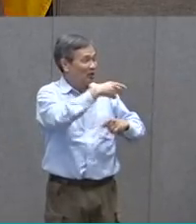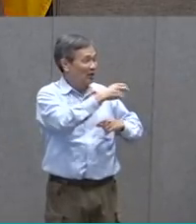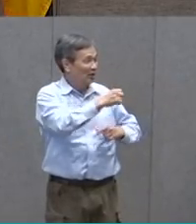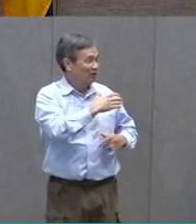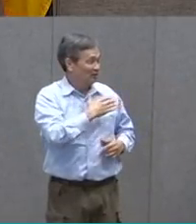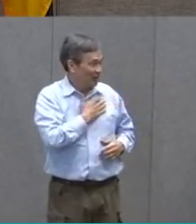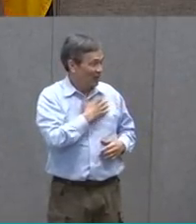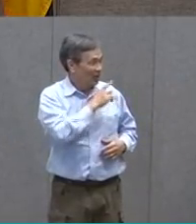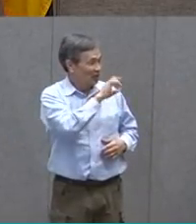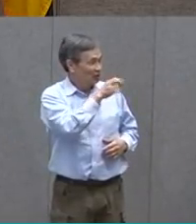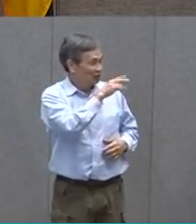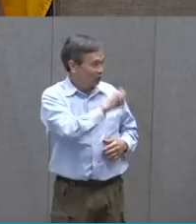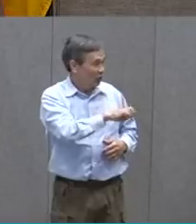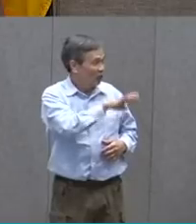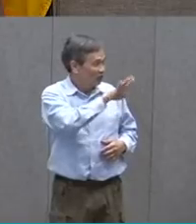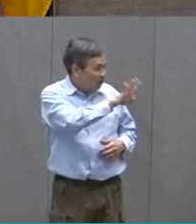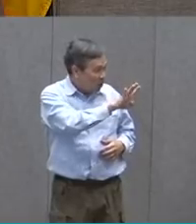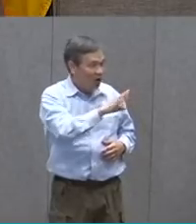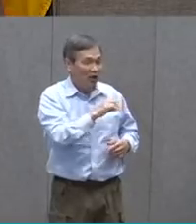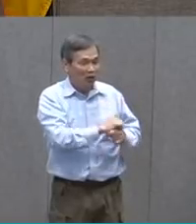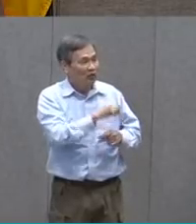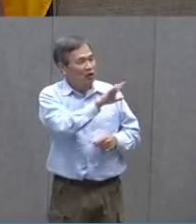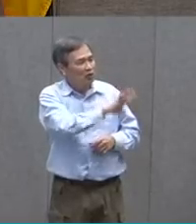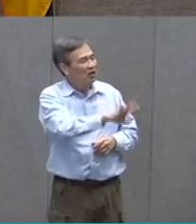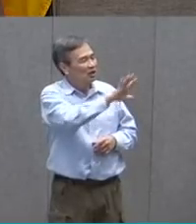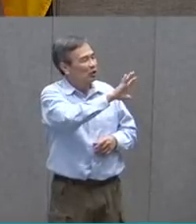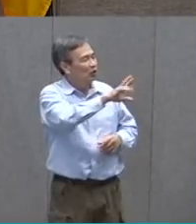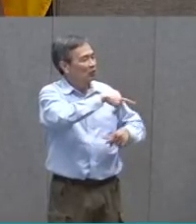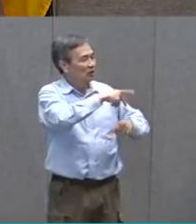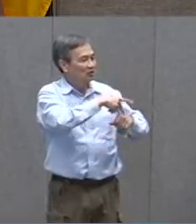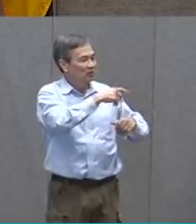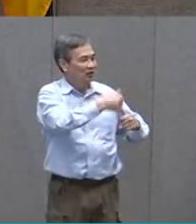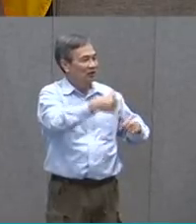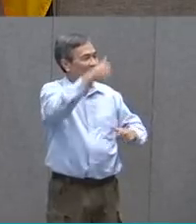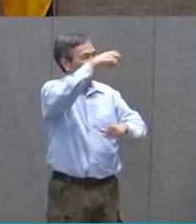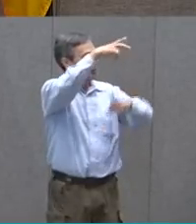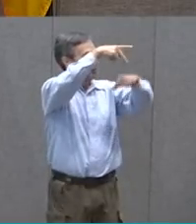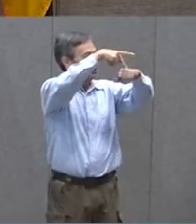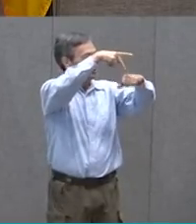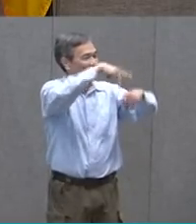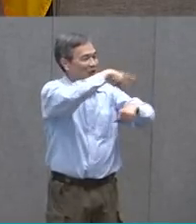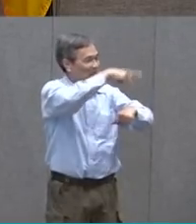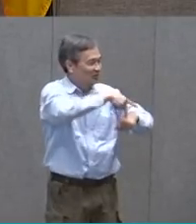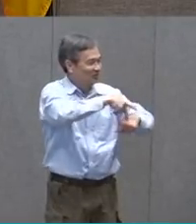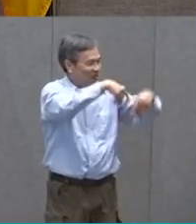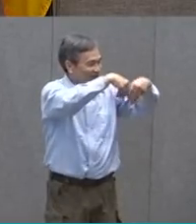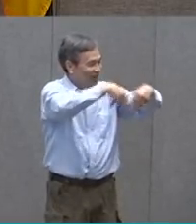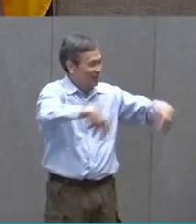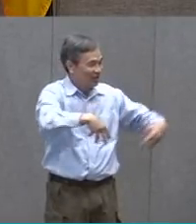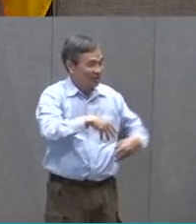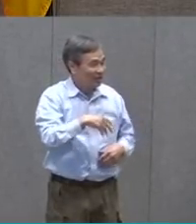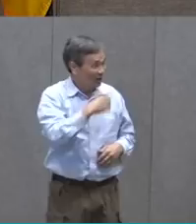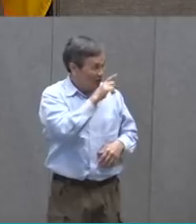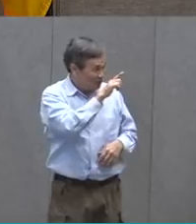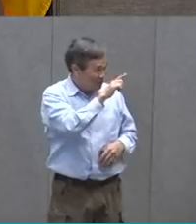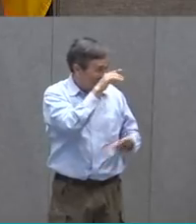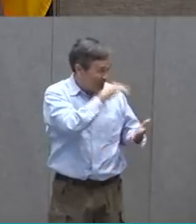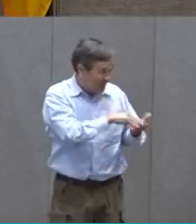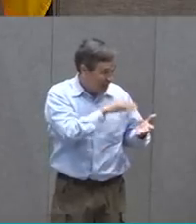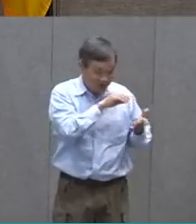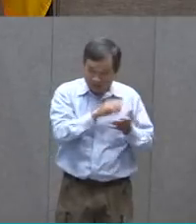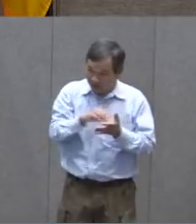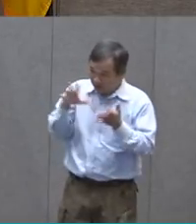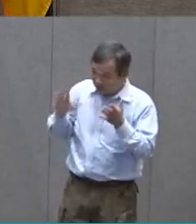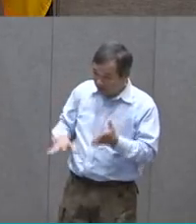zone four work. So I work with those principals. I'm kind of the principal of principals. Okay. Now, you've got 21,000 students in your